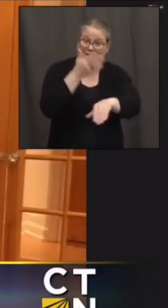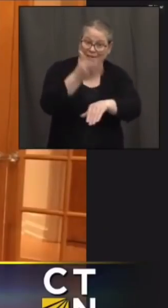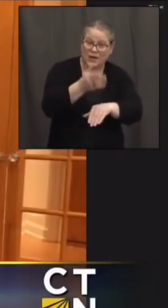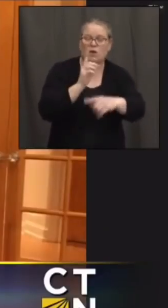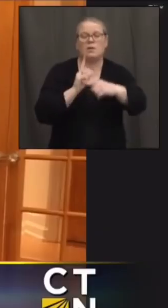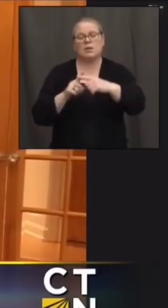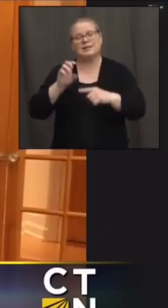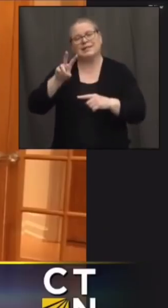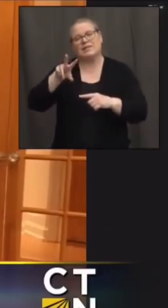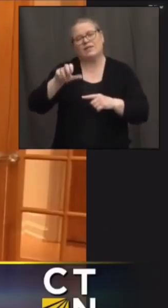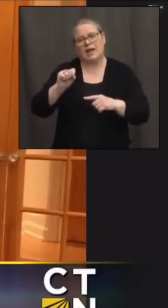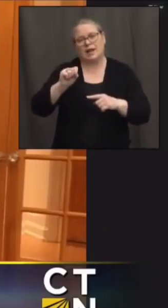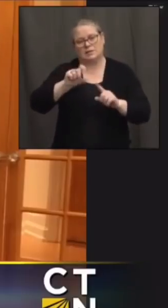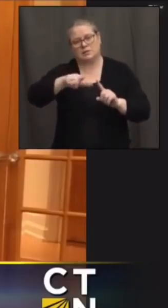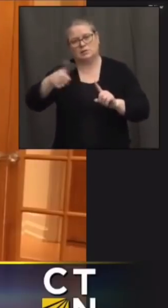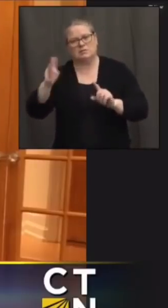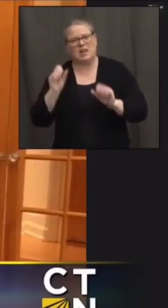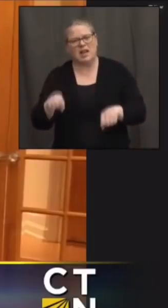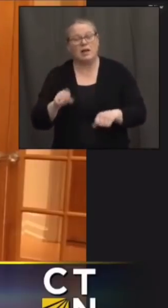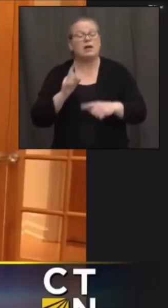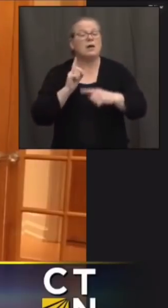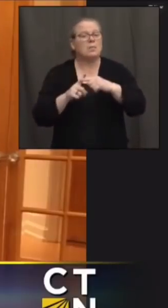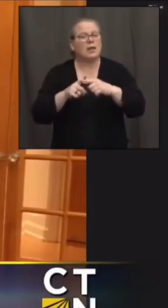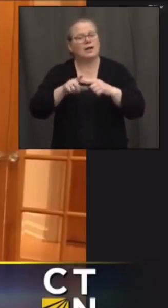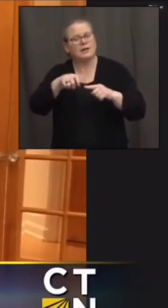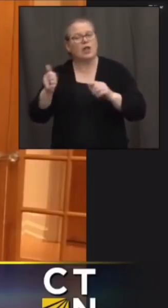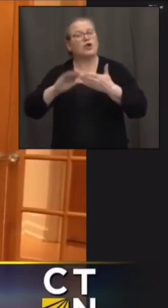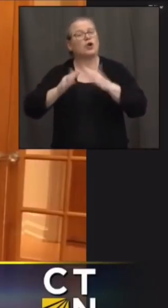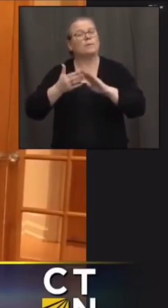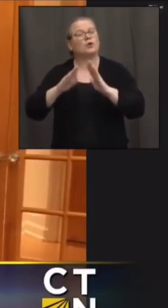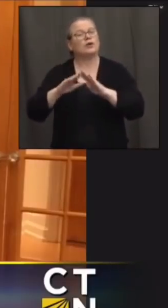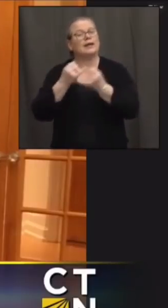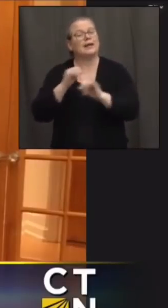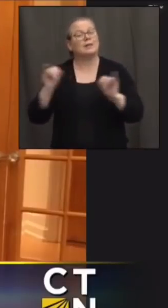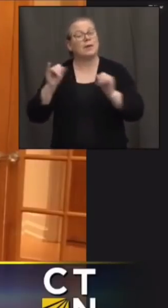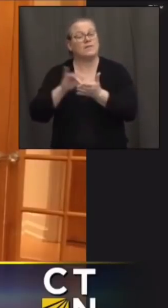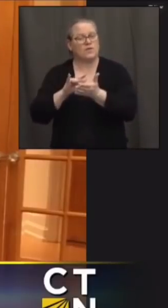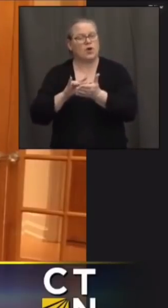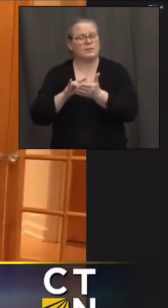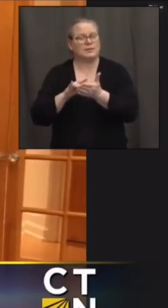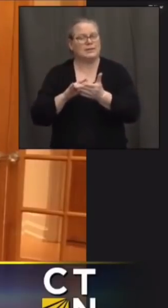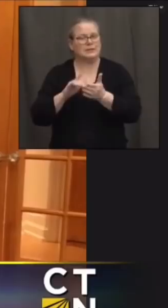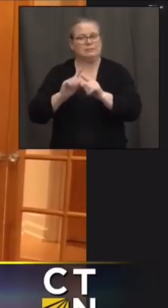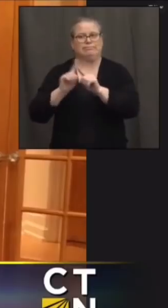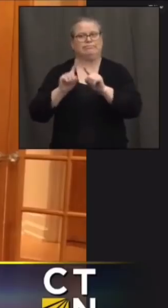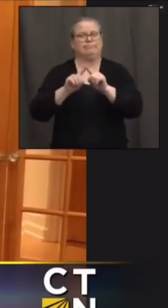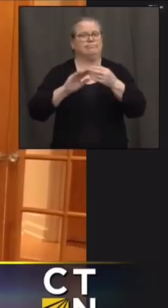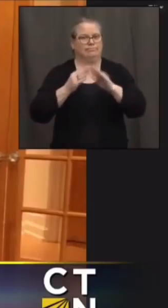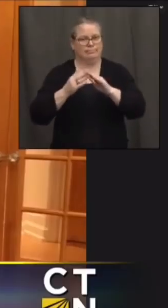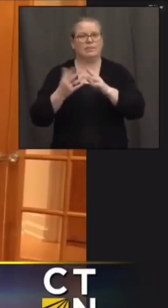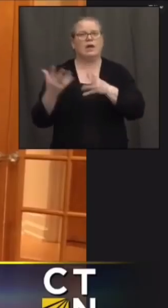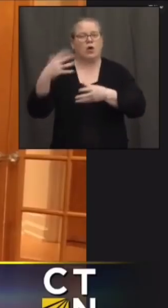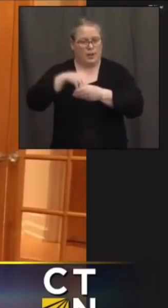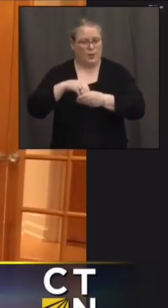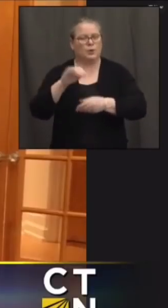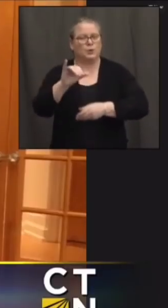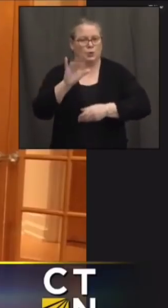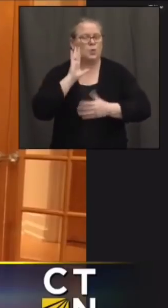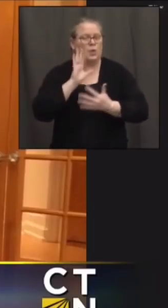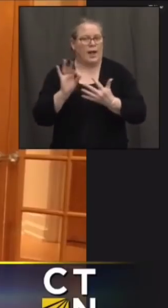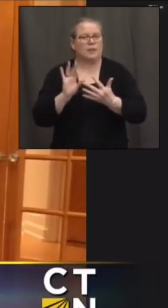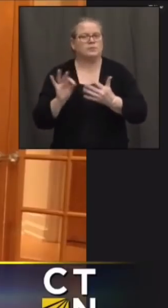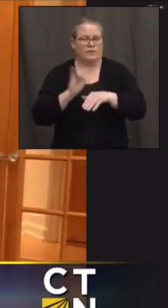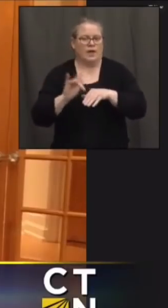completeness i should mention other community pharmacies and and independent pharmacies will also many of them have also enrolled and will also have options there